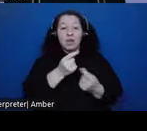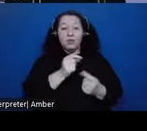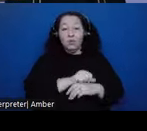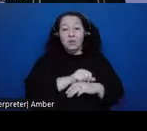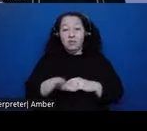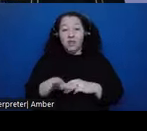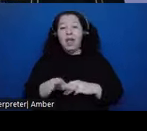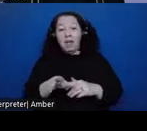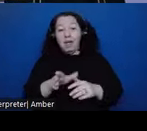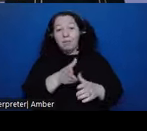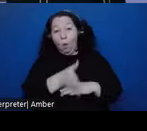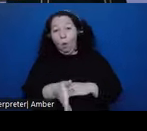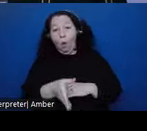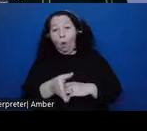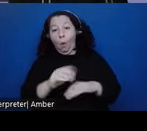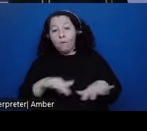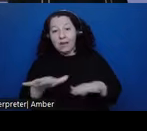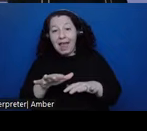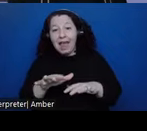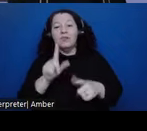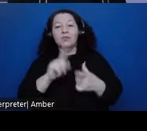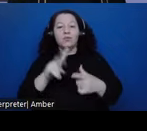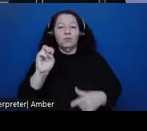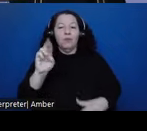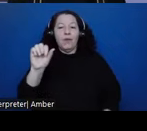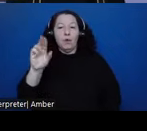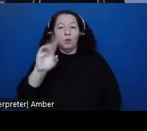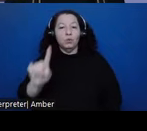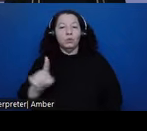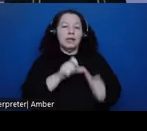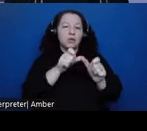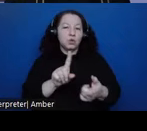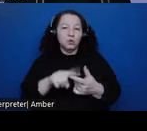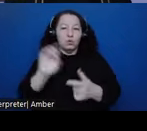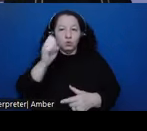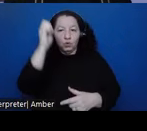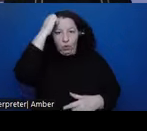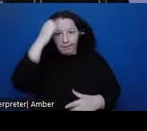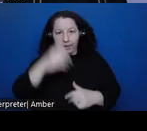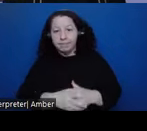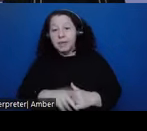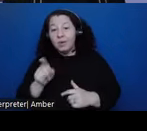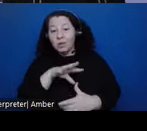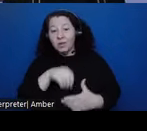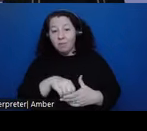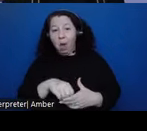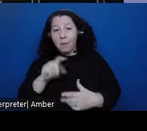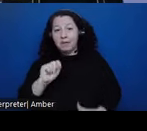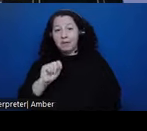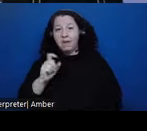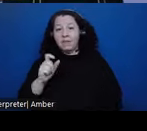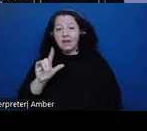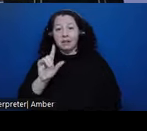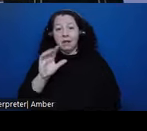to Veracruz and then continue on to Europe. So this involvement of the Tlaxcala texts really left